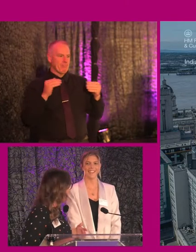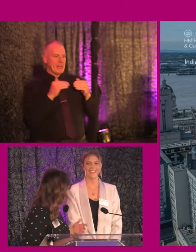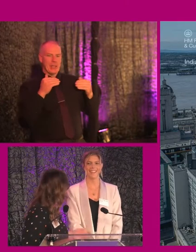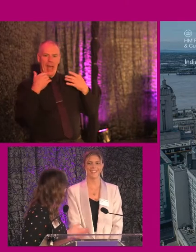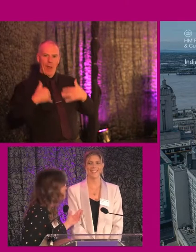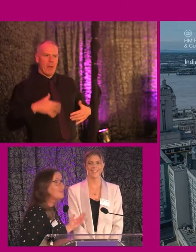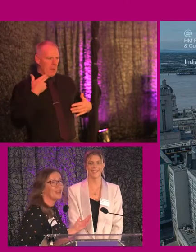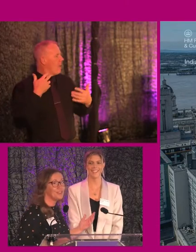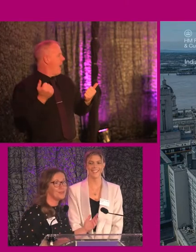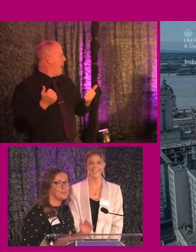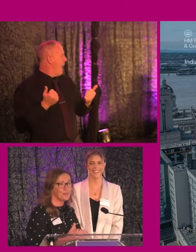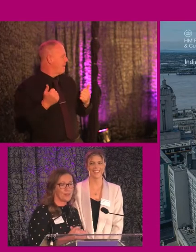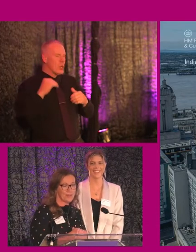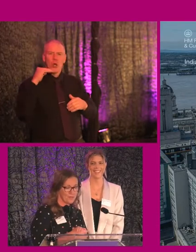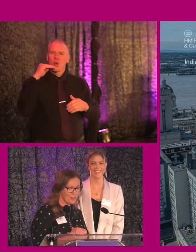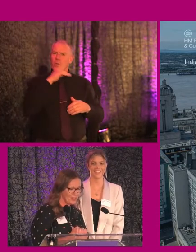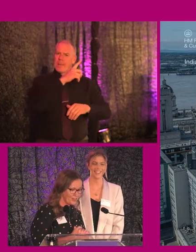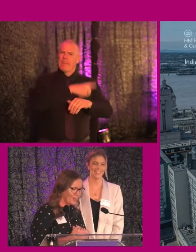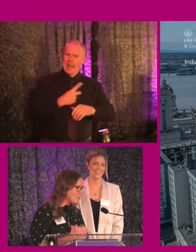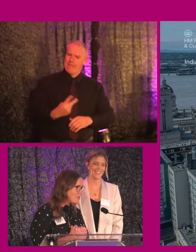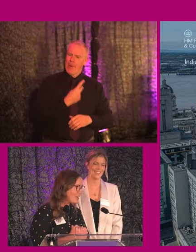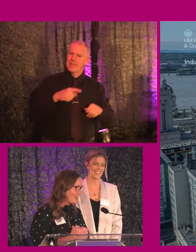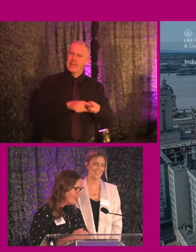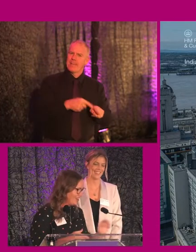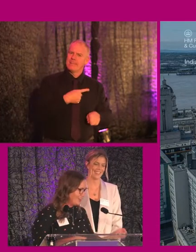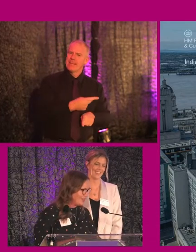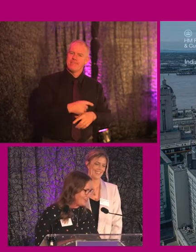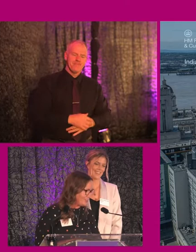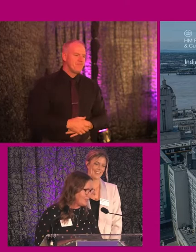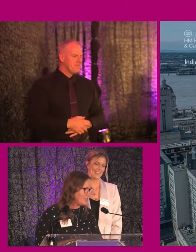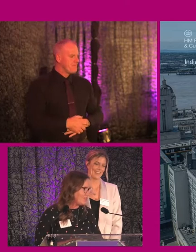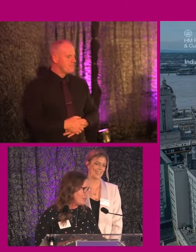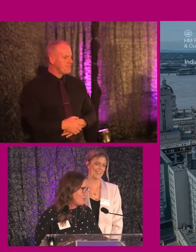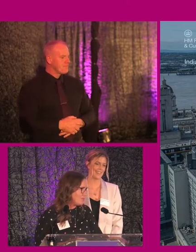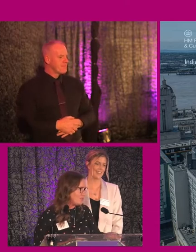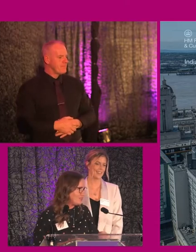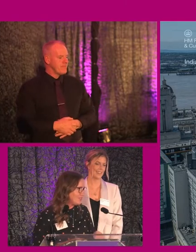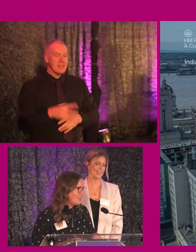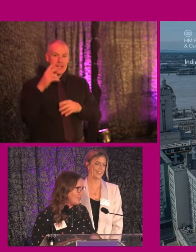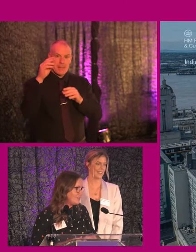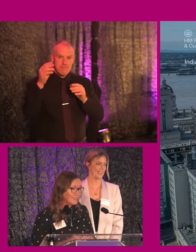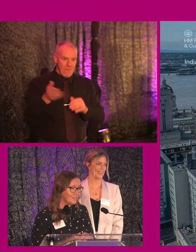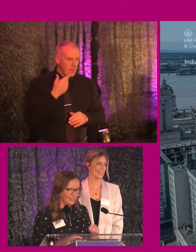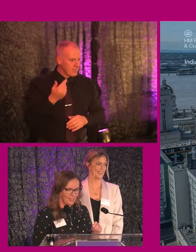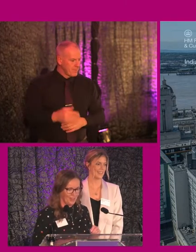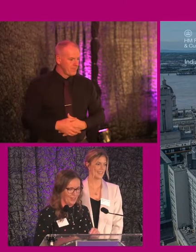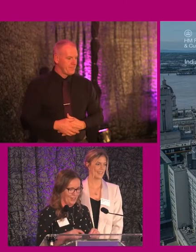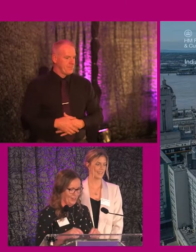also be cream and black. So we're doing quite well with that as a starting point. Let me see if I can move this slide on.